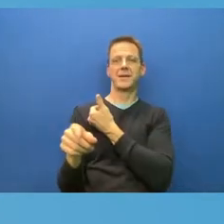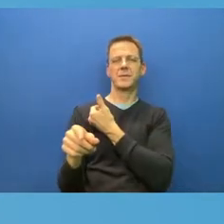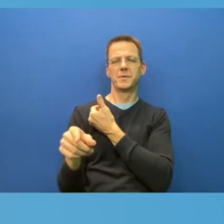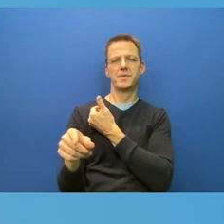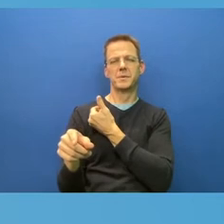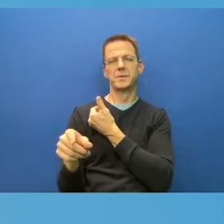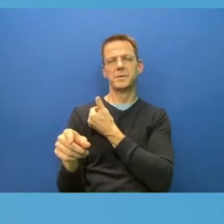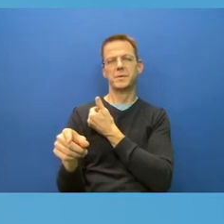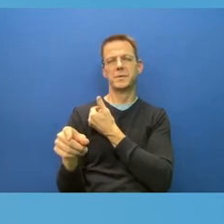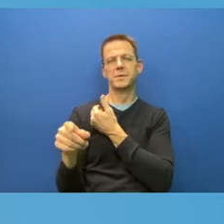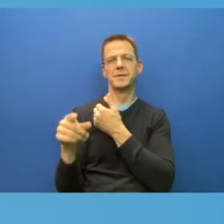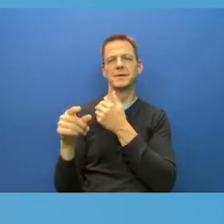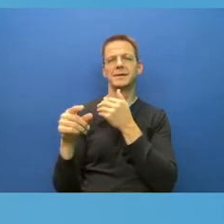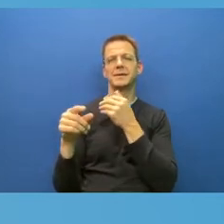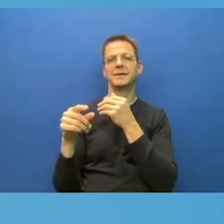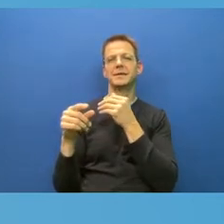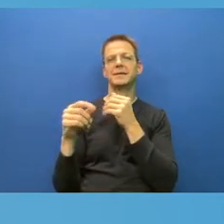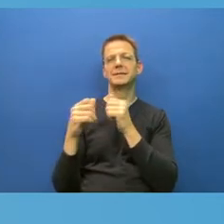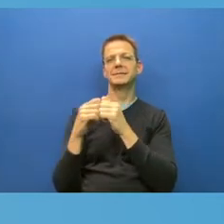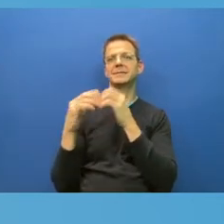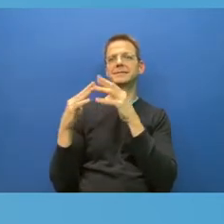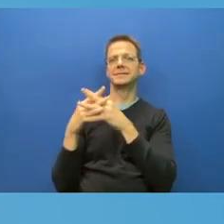to a point where we can have those conversations.